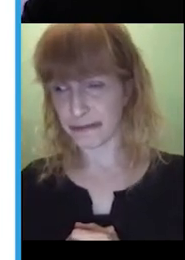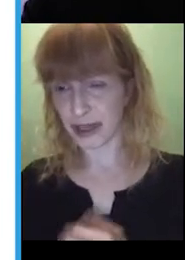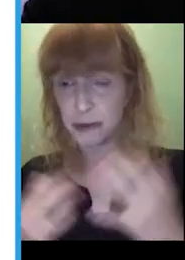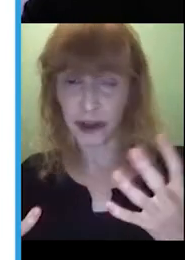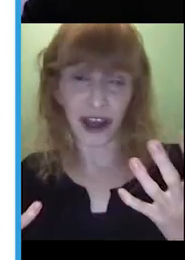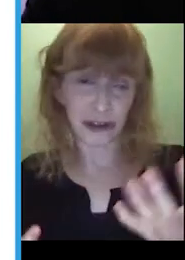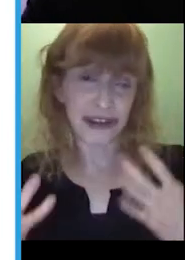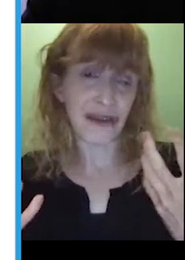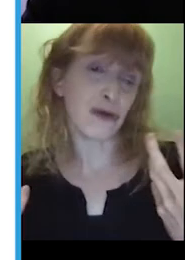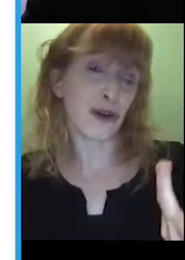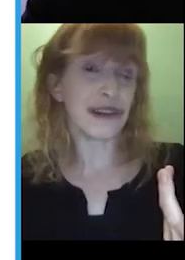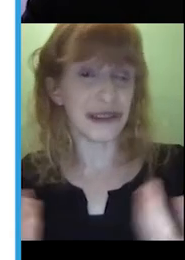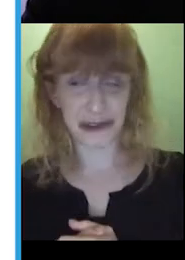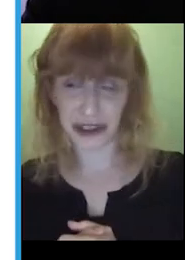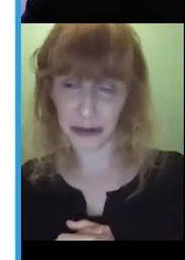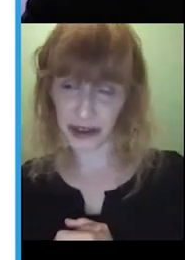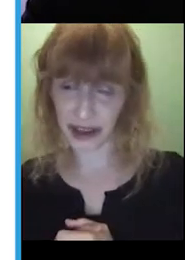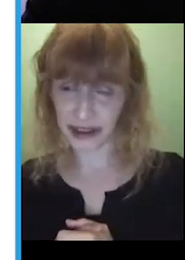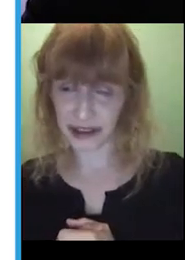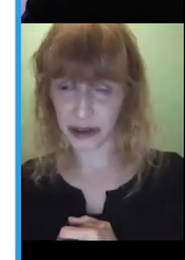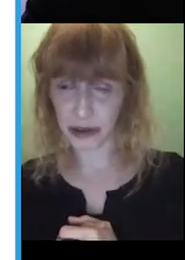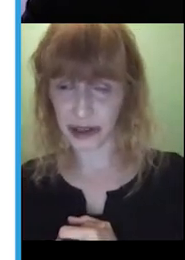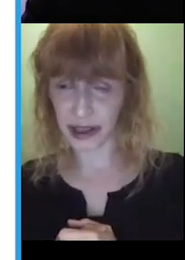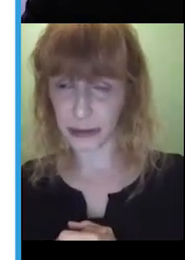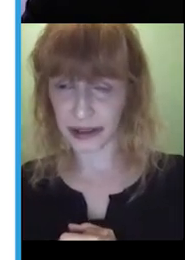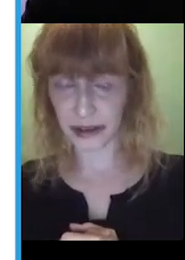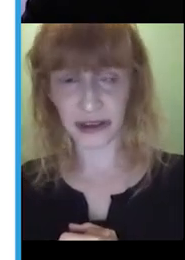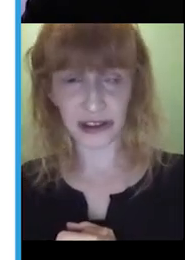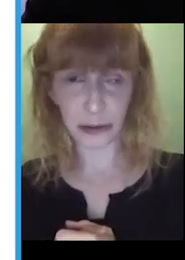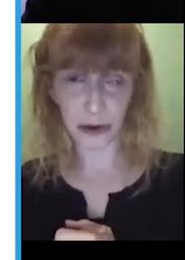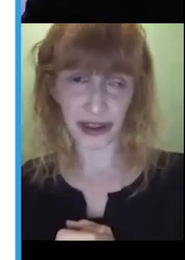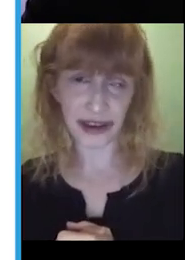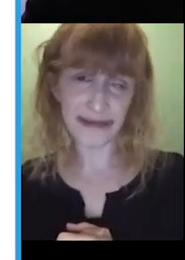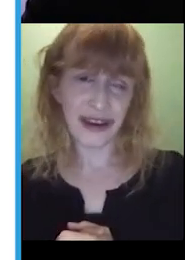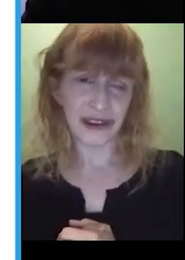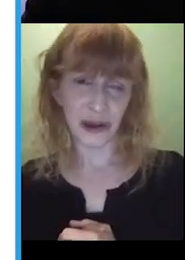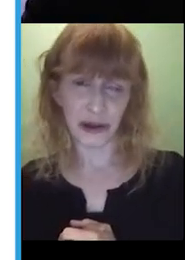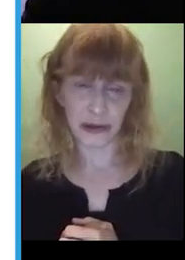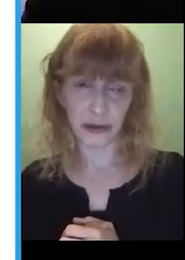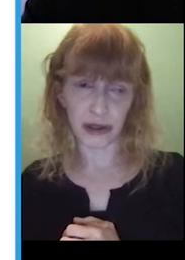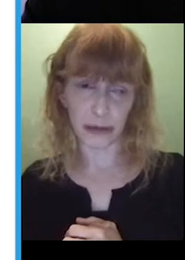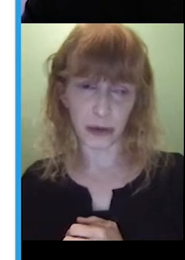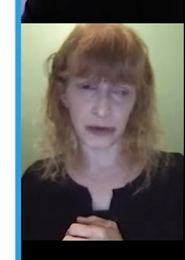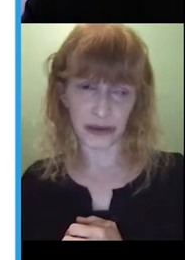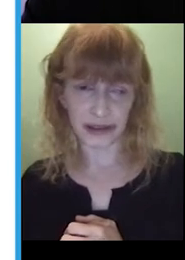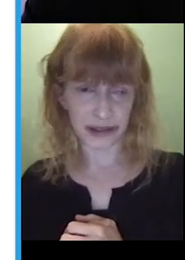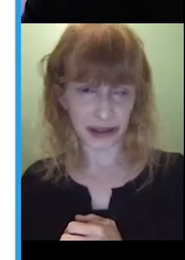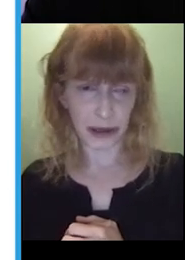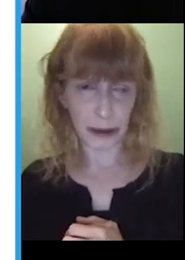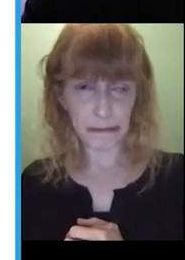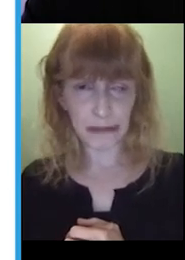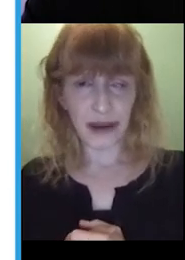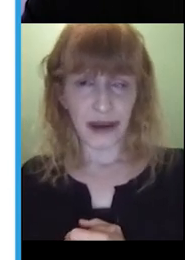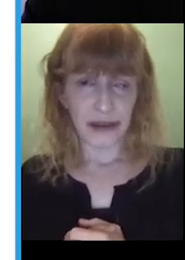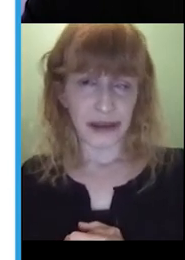communication, is having a reason to communicate. So, communicating about something that's motivating is going to be a really important thing to